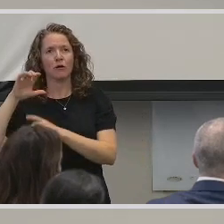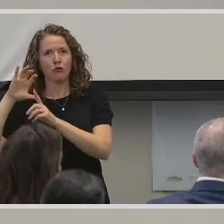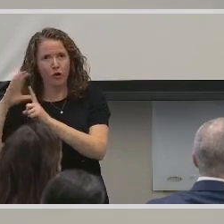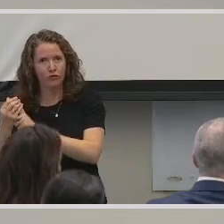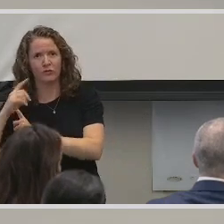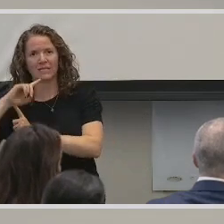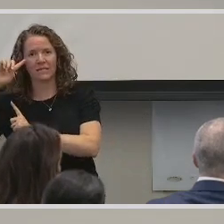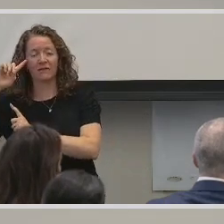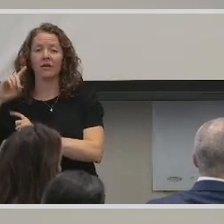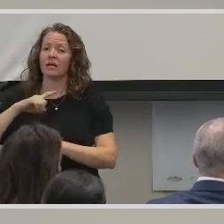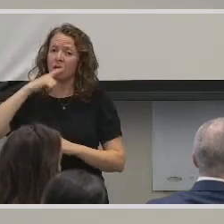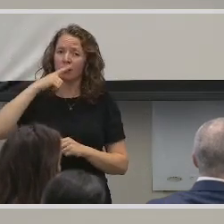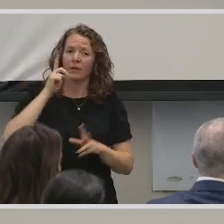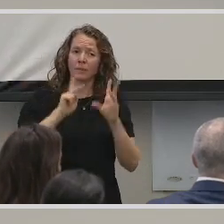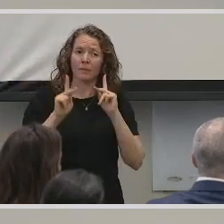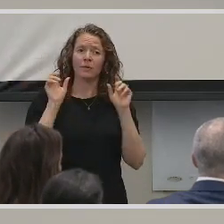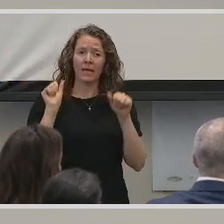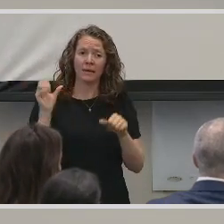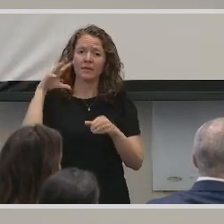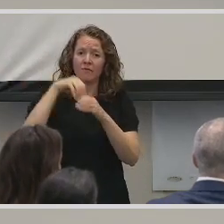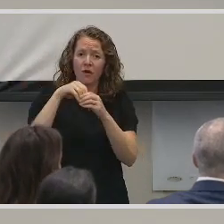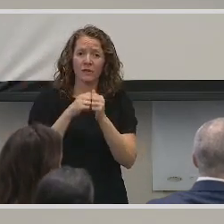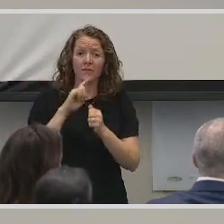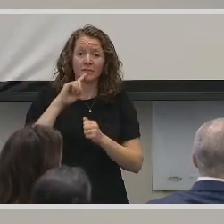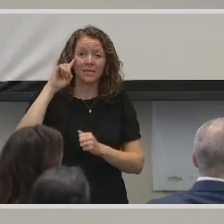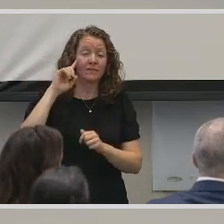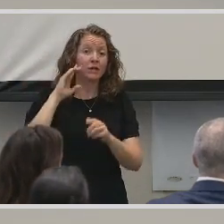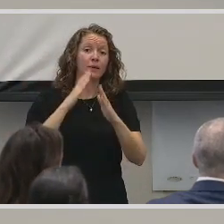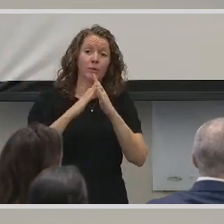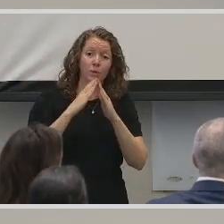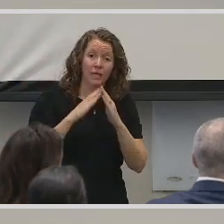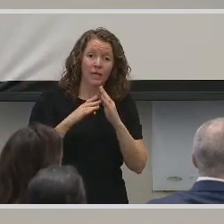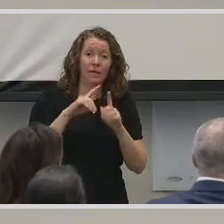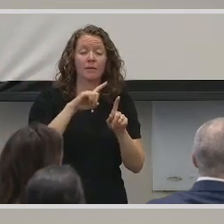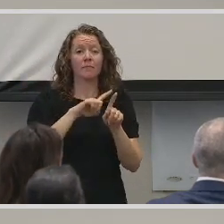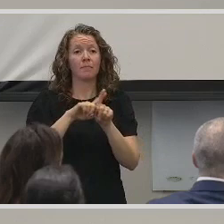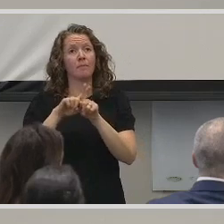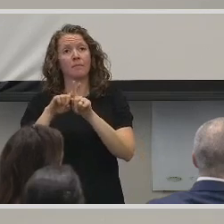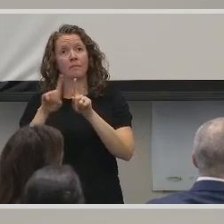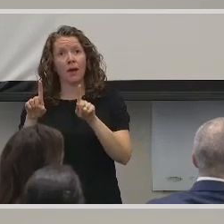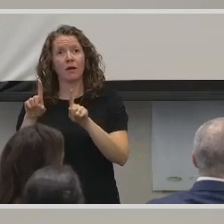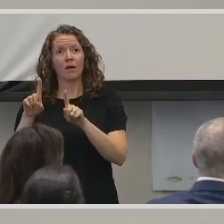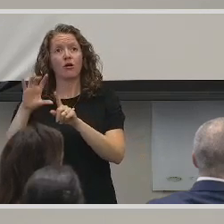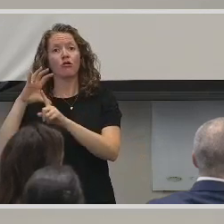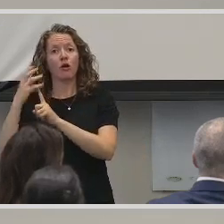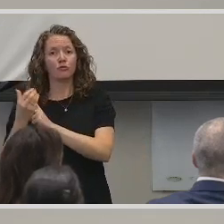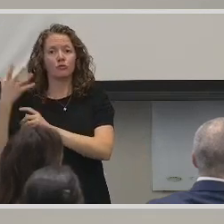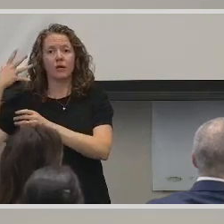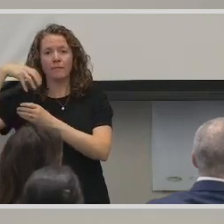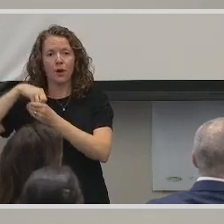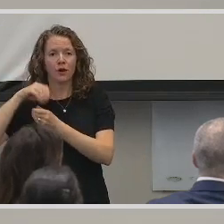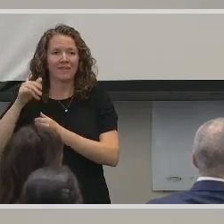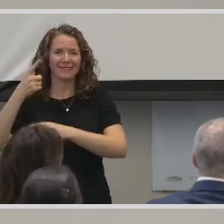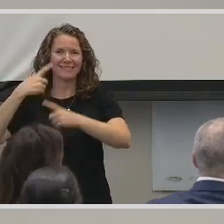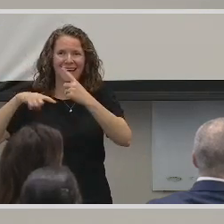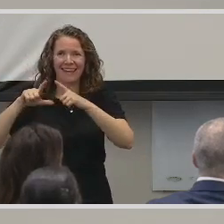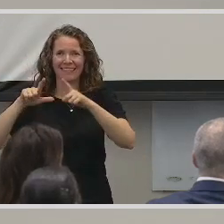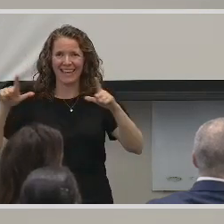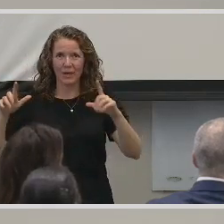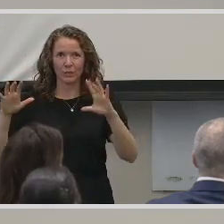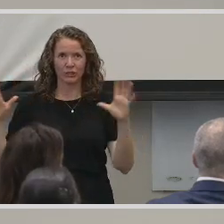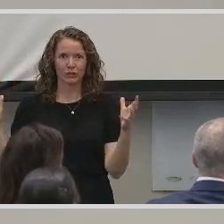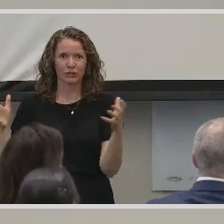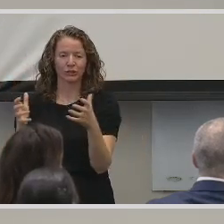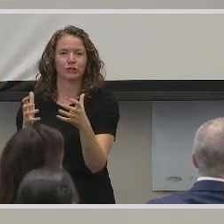person can be involved in the deaf community and be culturally a part of that sign language journey in a